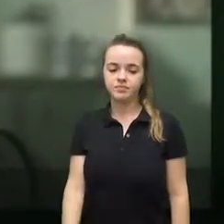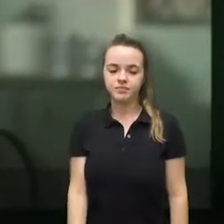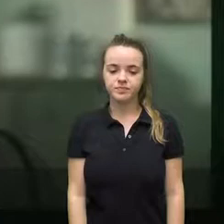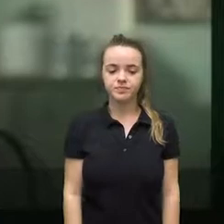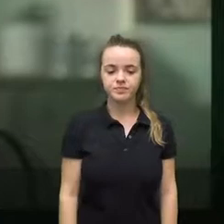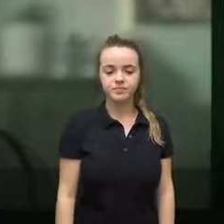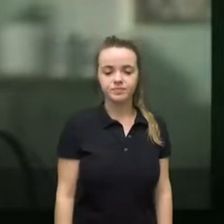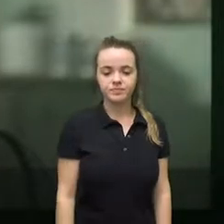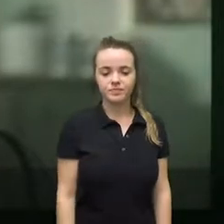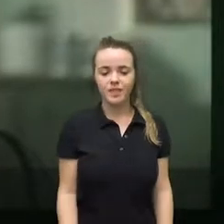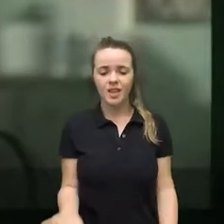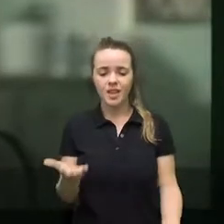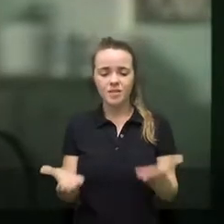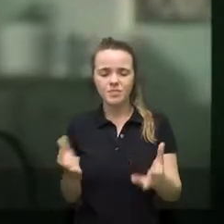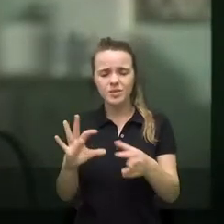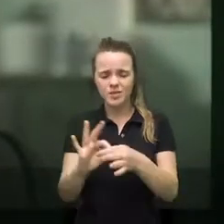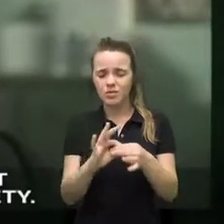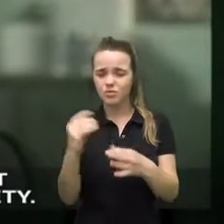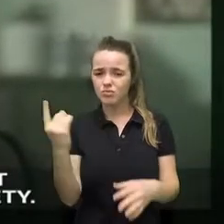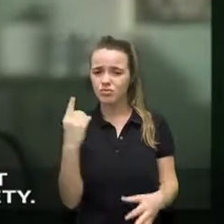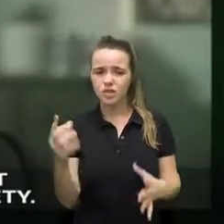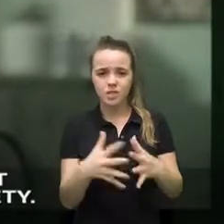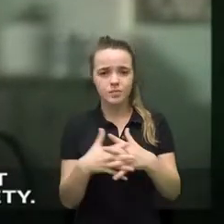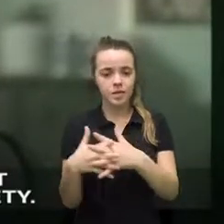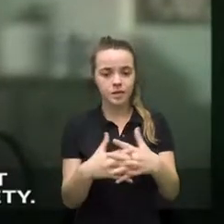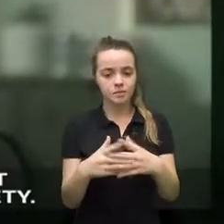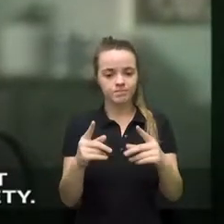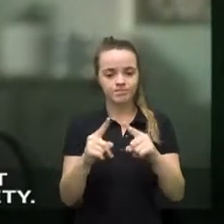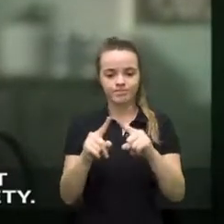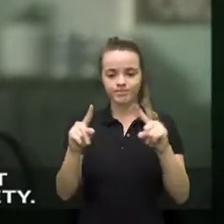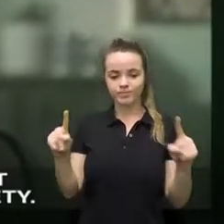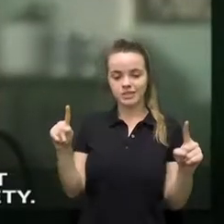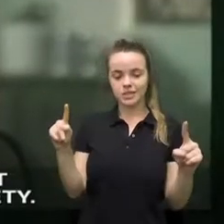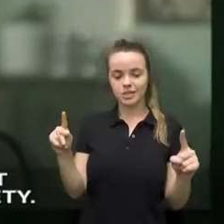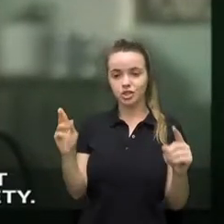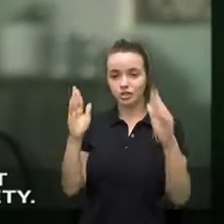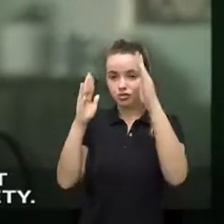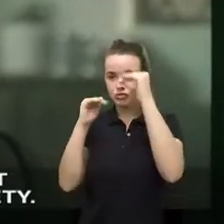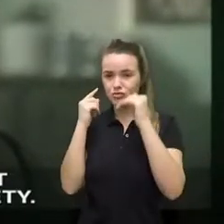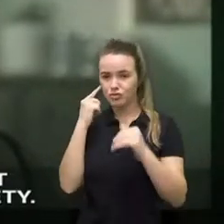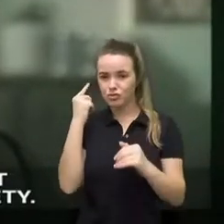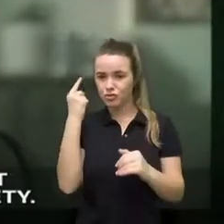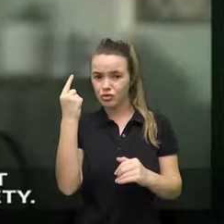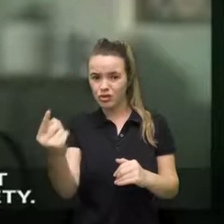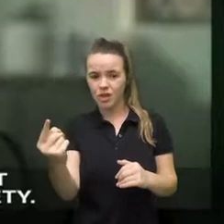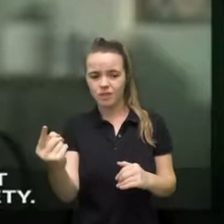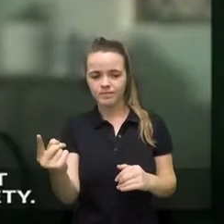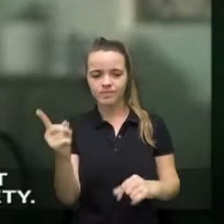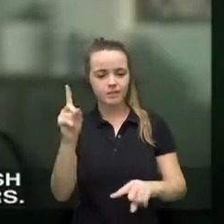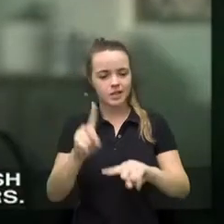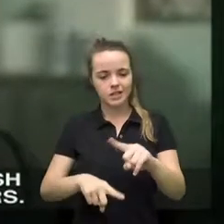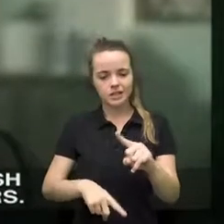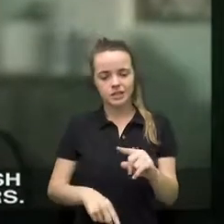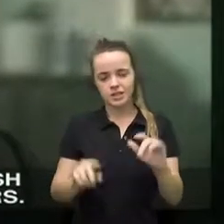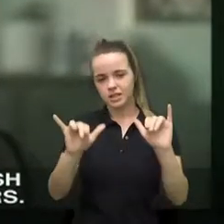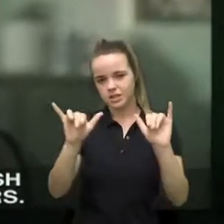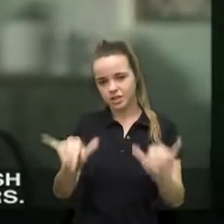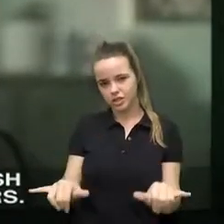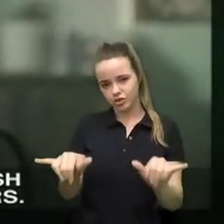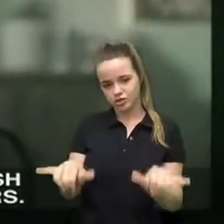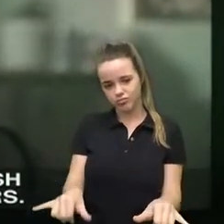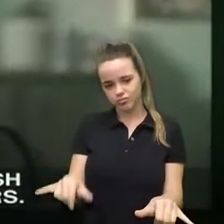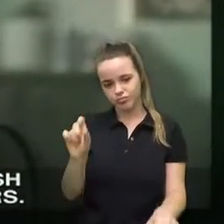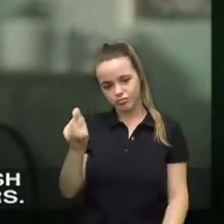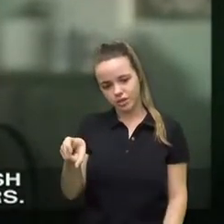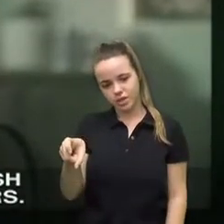perhaps I'm fit only for America but there's no prospect of ever returning in safety I must be content